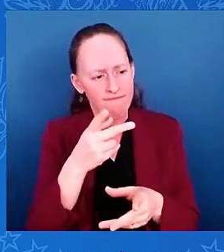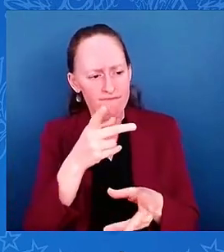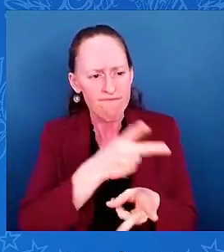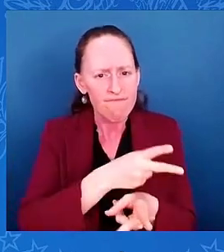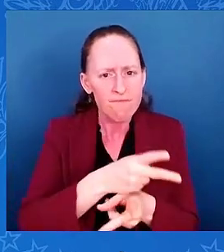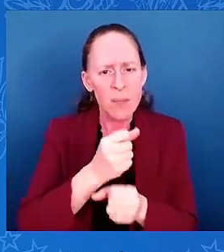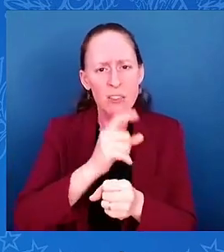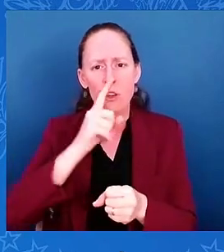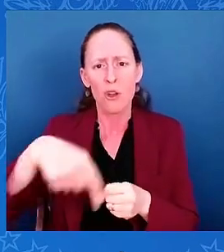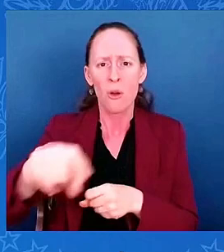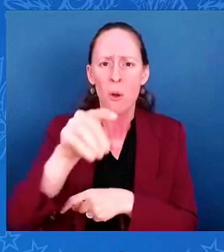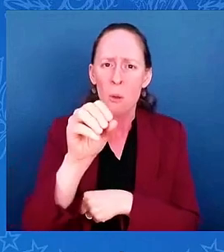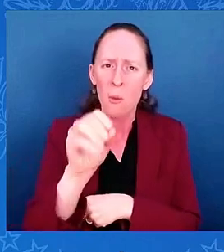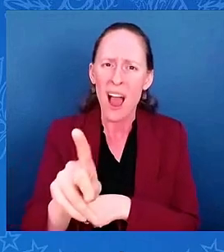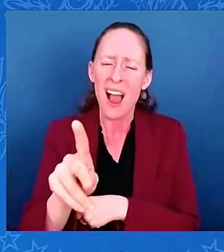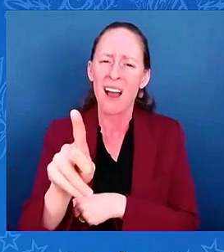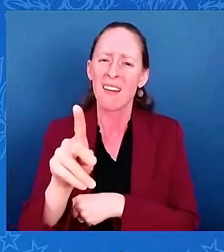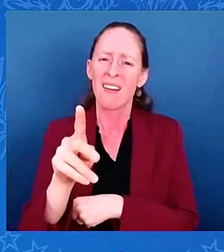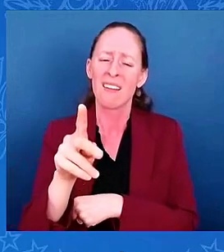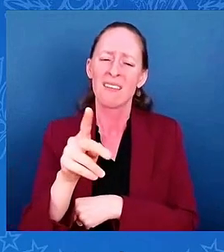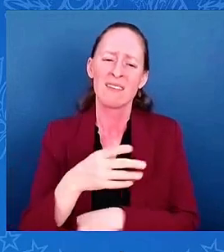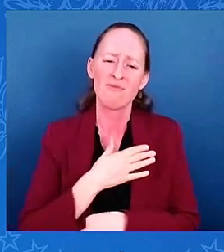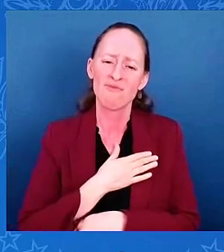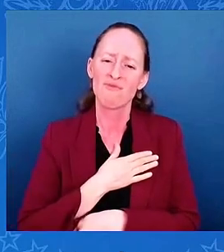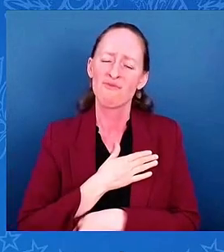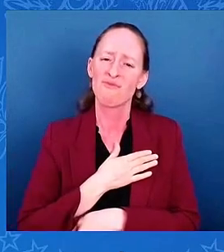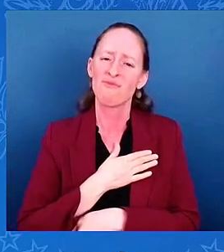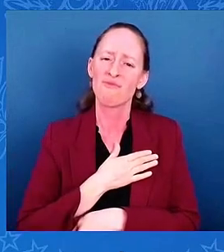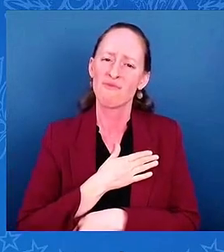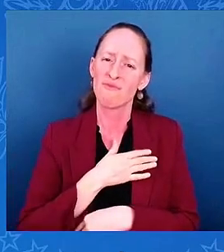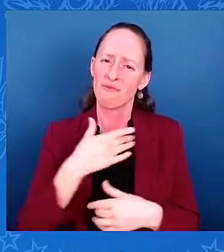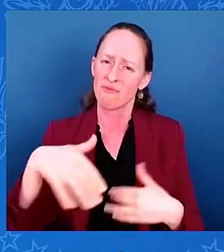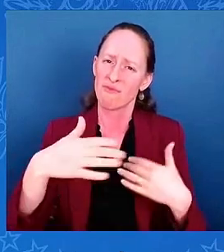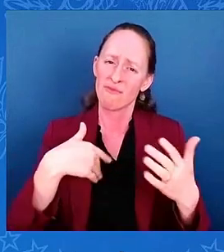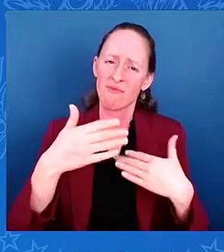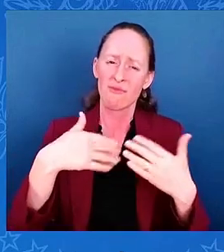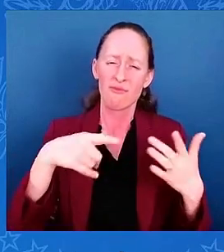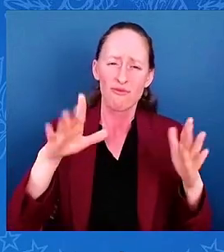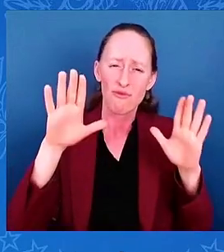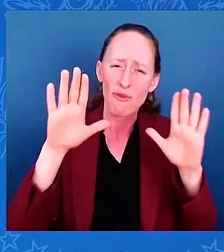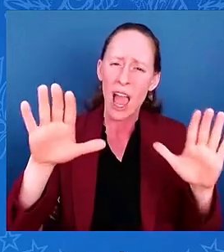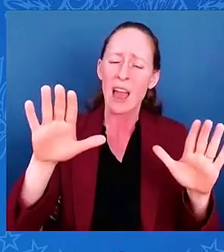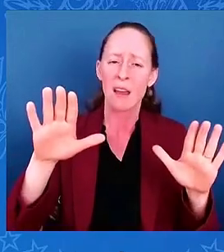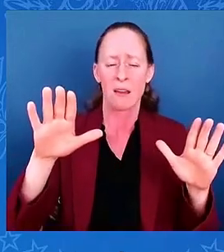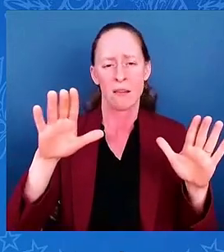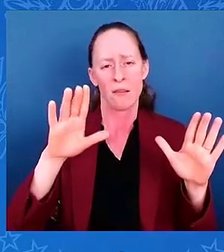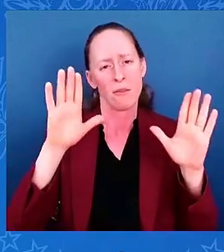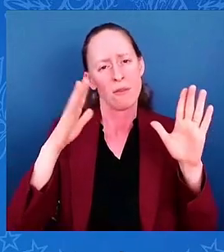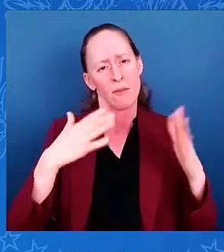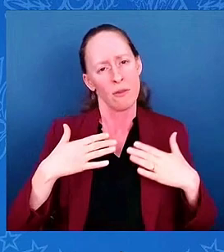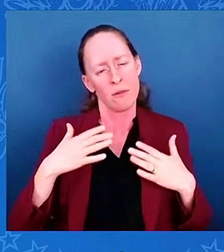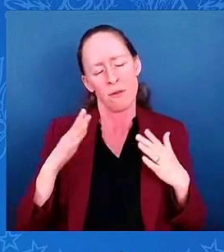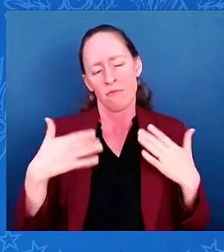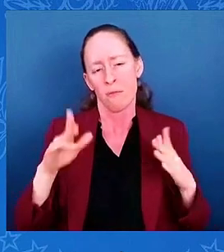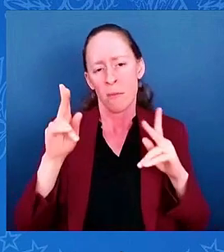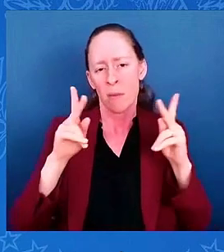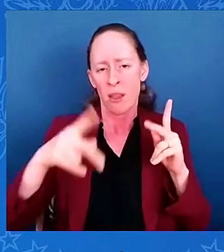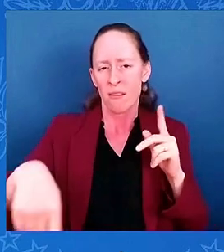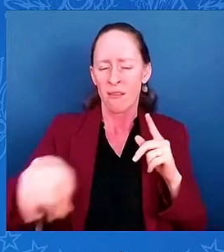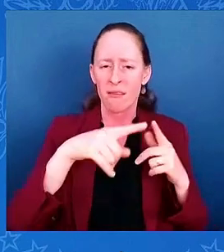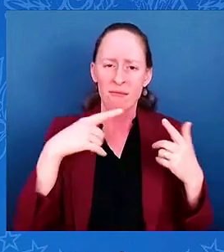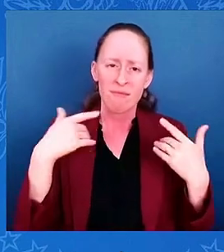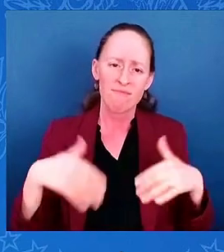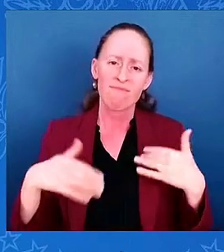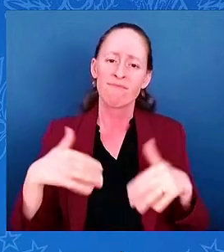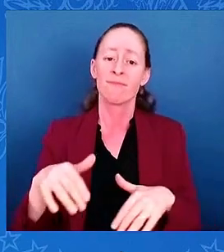Couldn't have said it better. This team is exceptional. You know, as a country, we have to do more to stop the tragic shootings